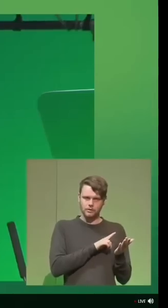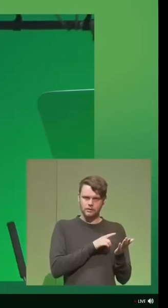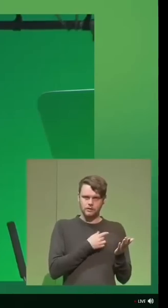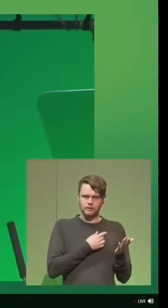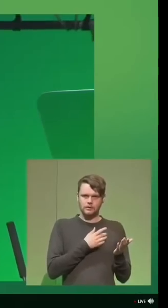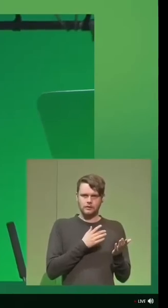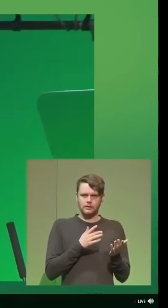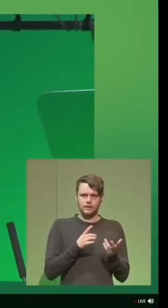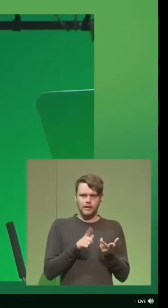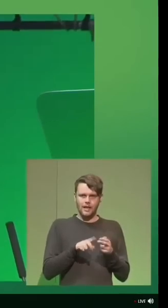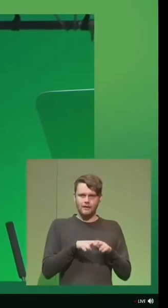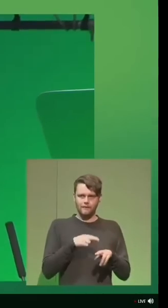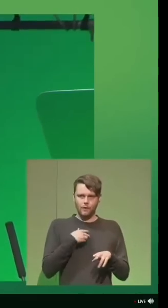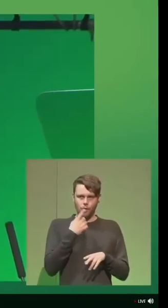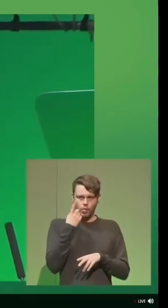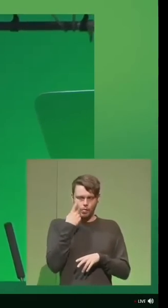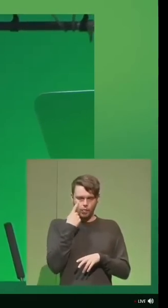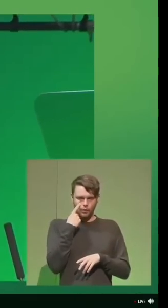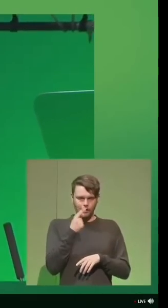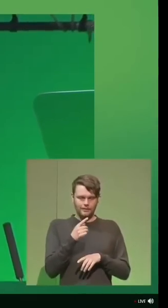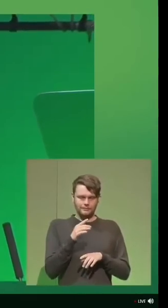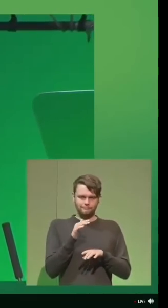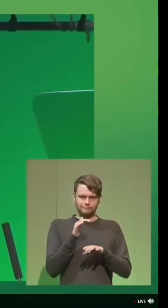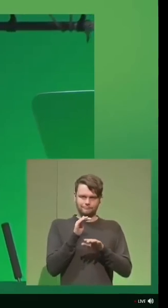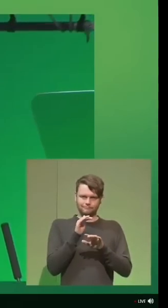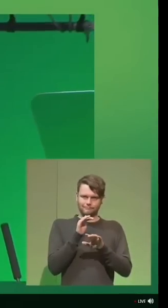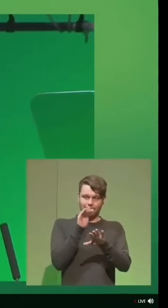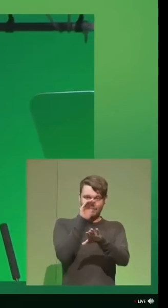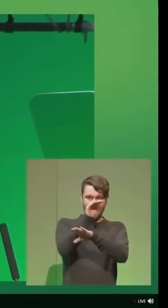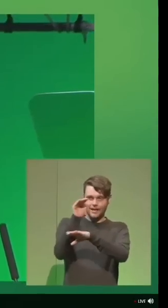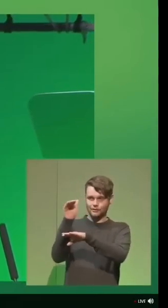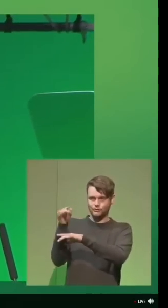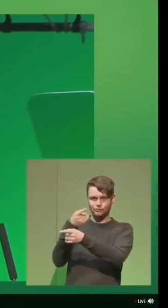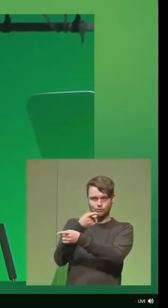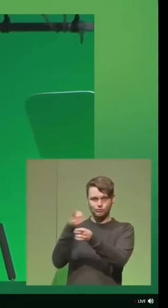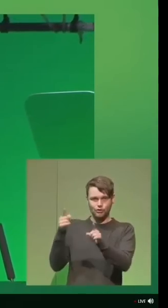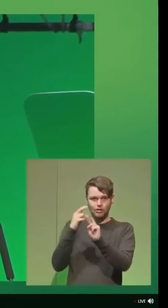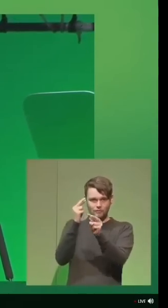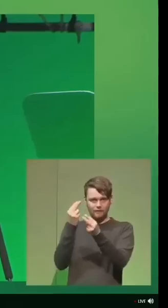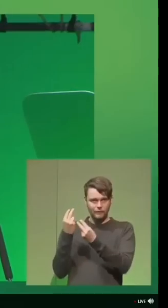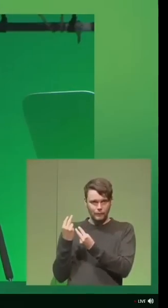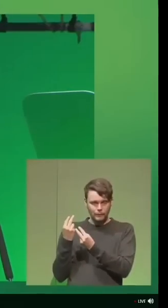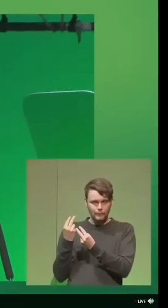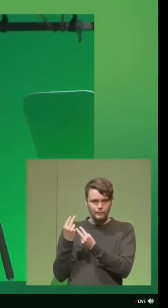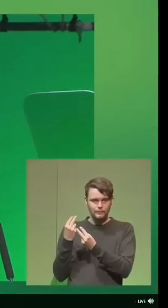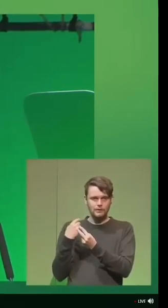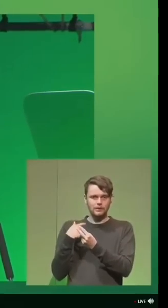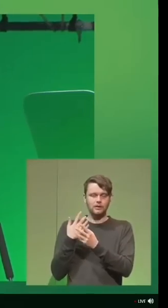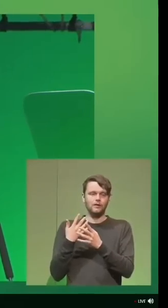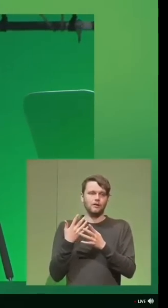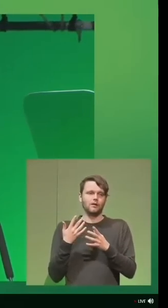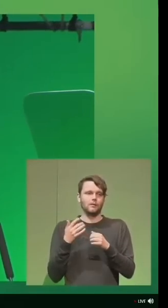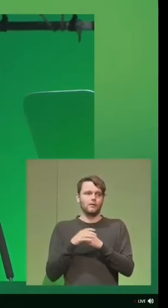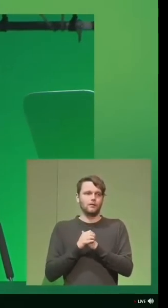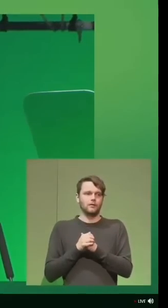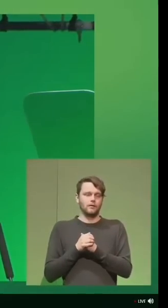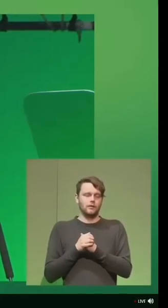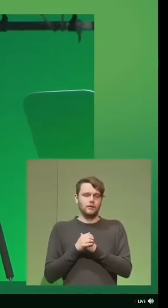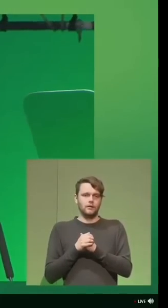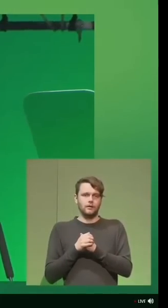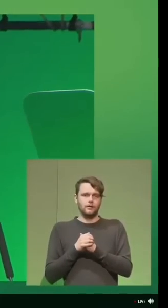certainly, if you look at the external reviews, the witch reviews, for example,